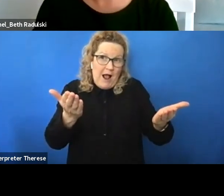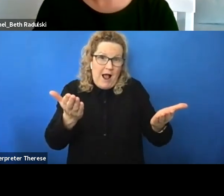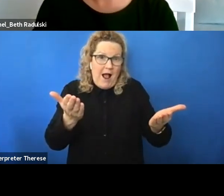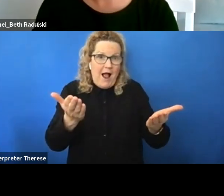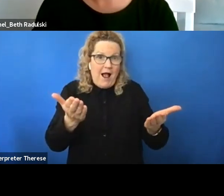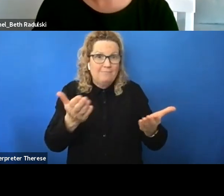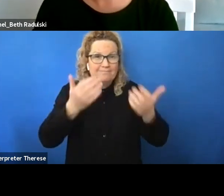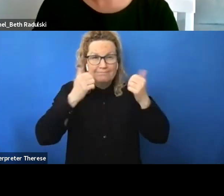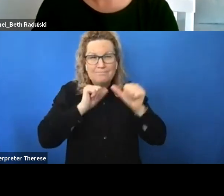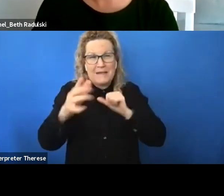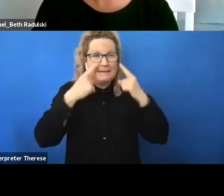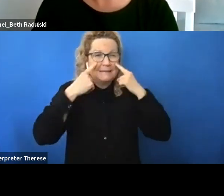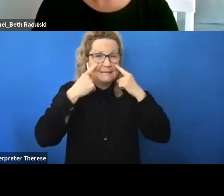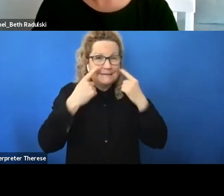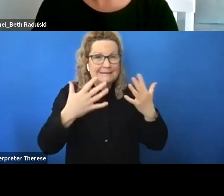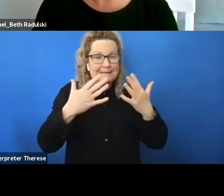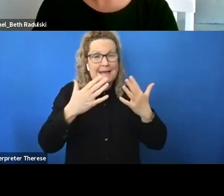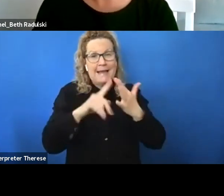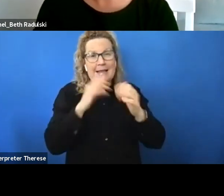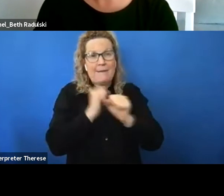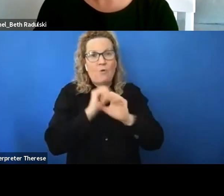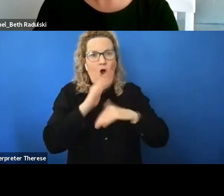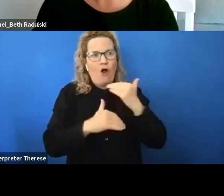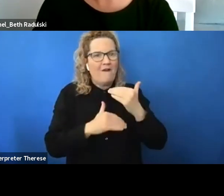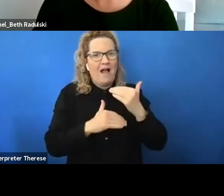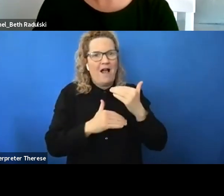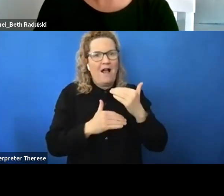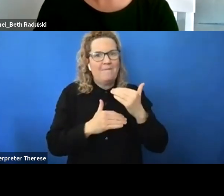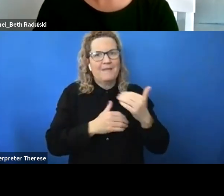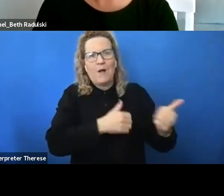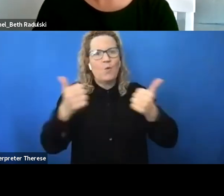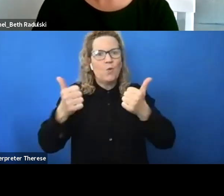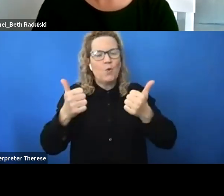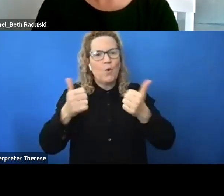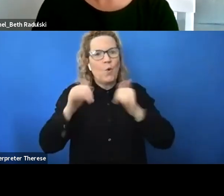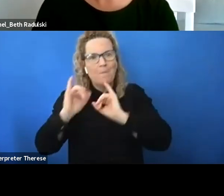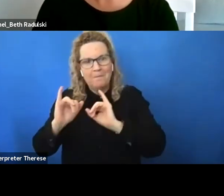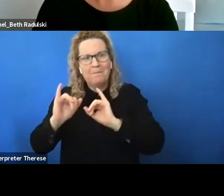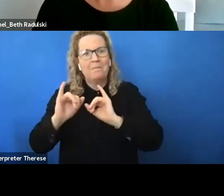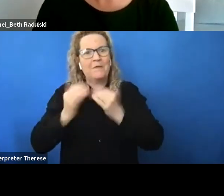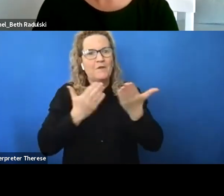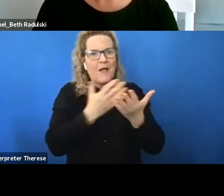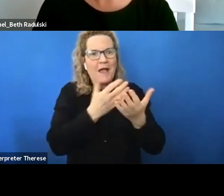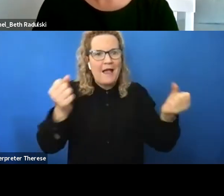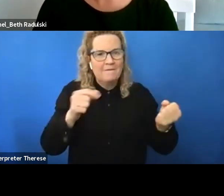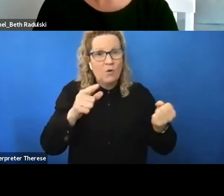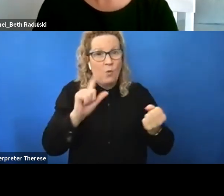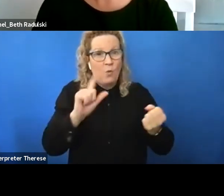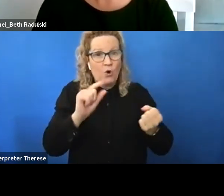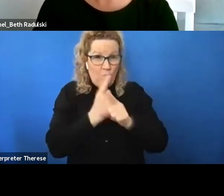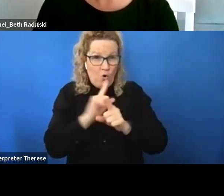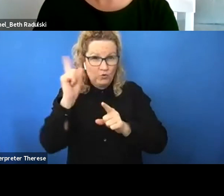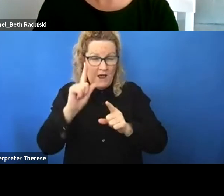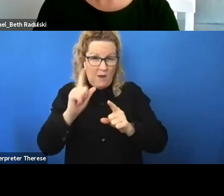services are and the insights that you've provided today are going to be extremely valuable for everybody so thank you very